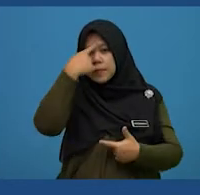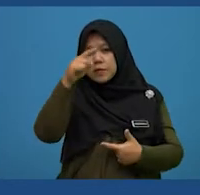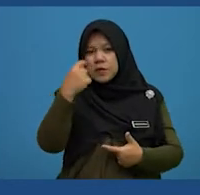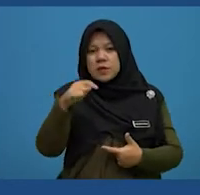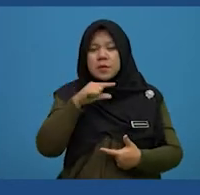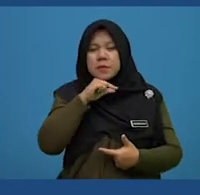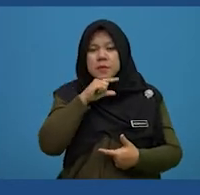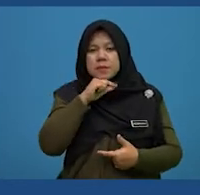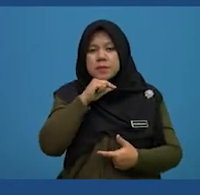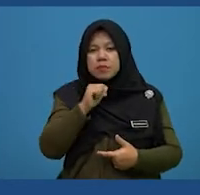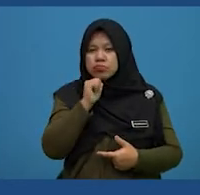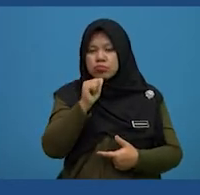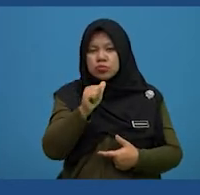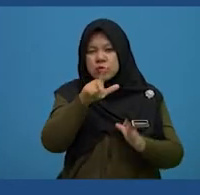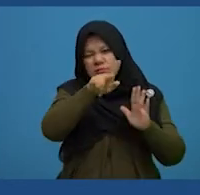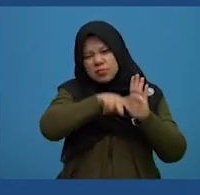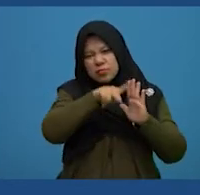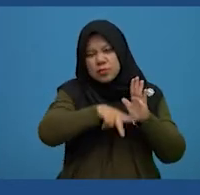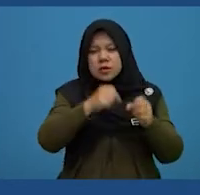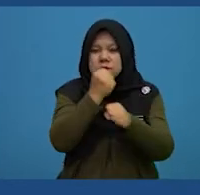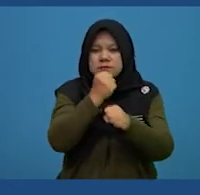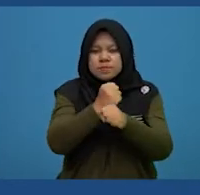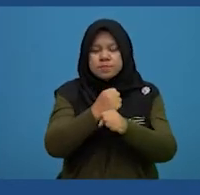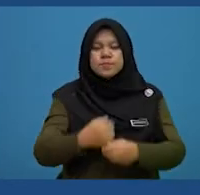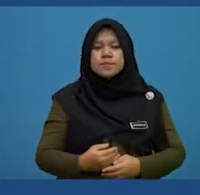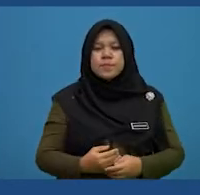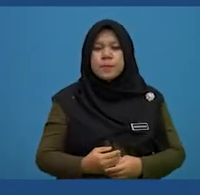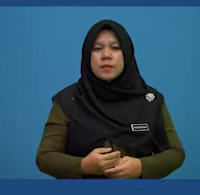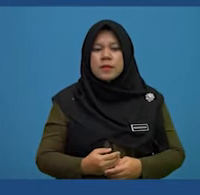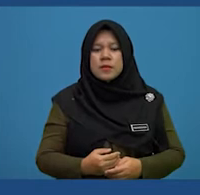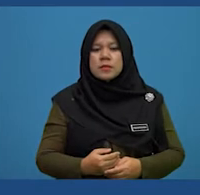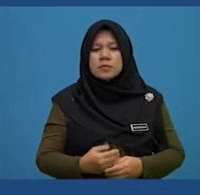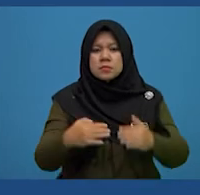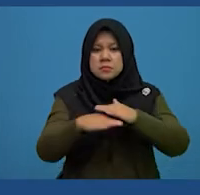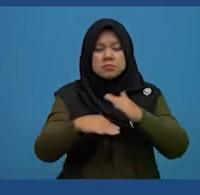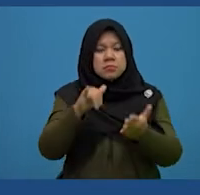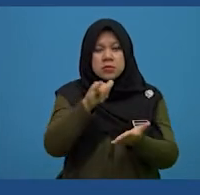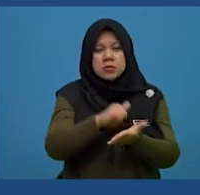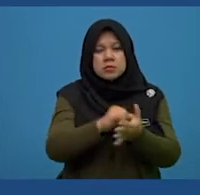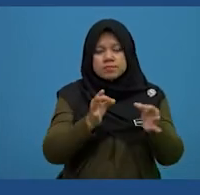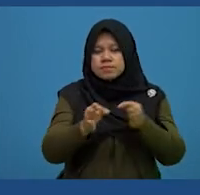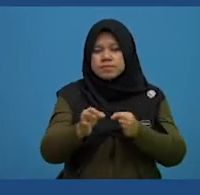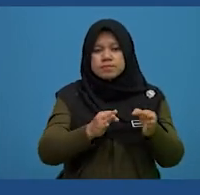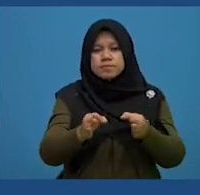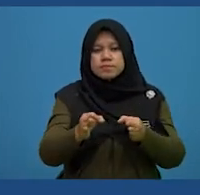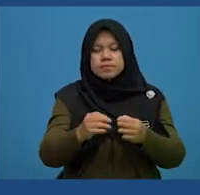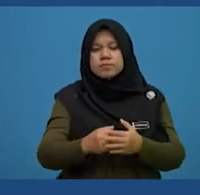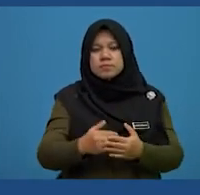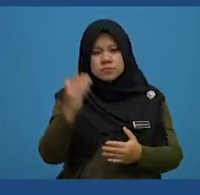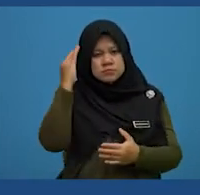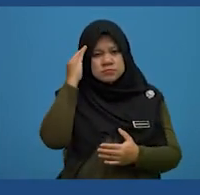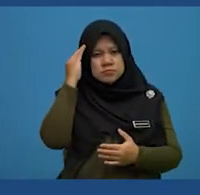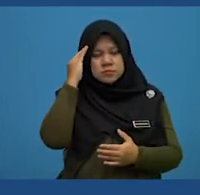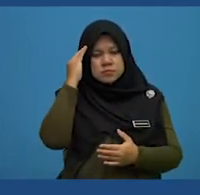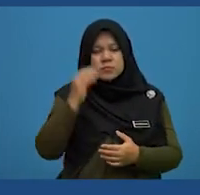for the bird and not a lack of determination. Based on the explanation, we